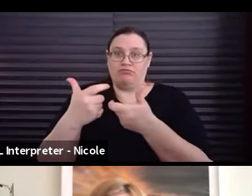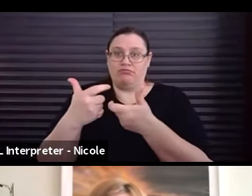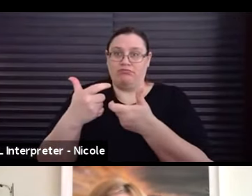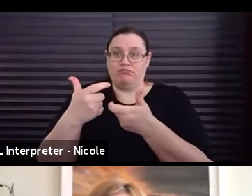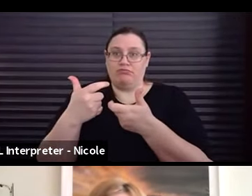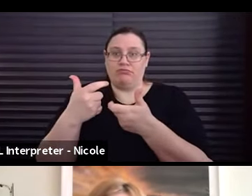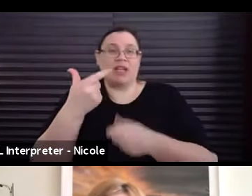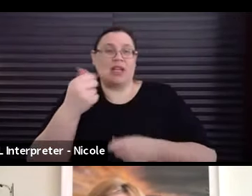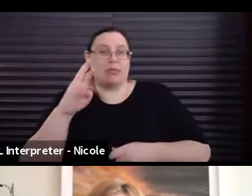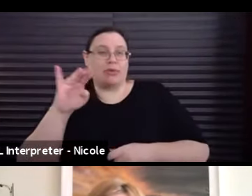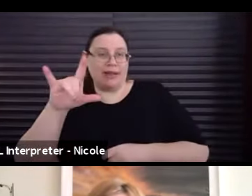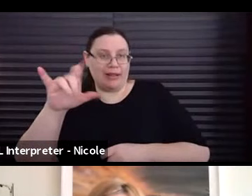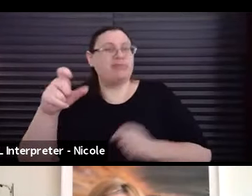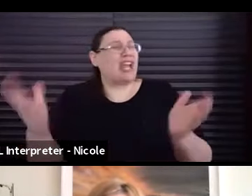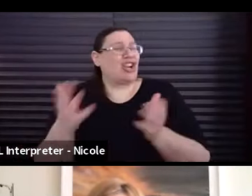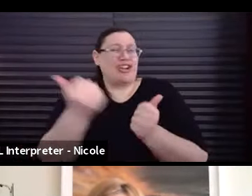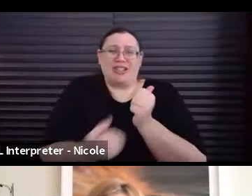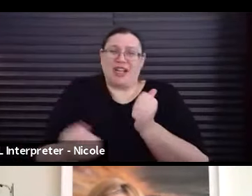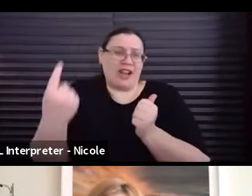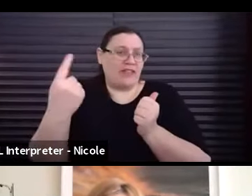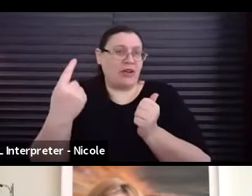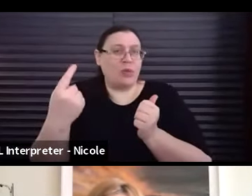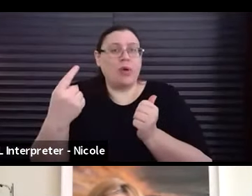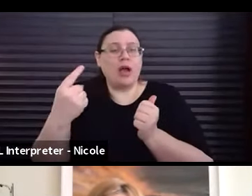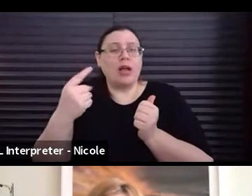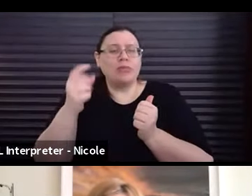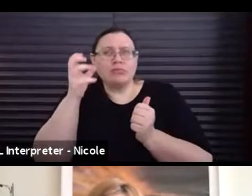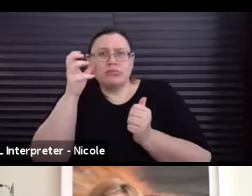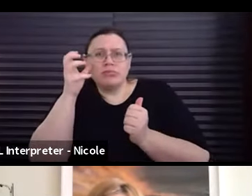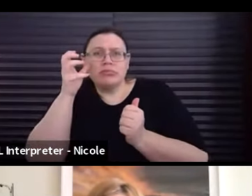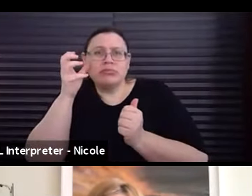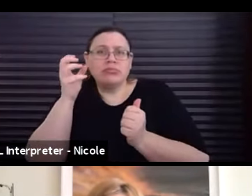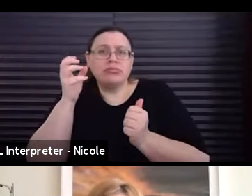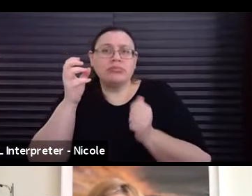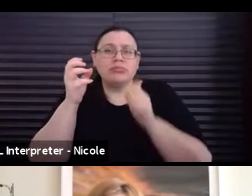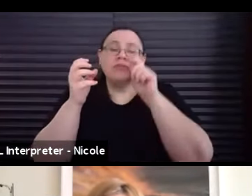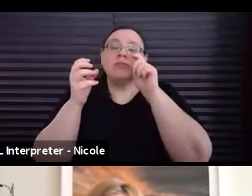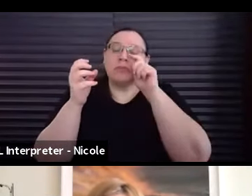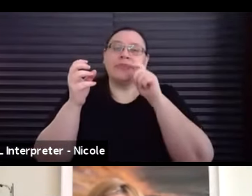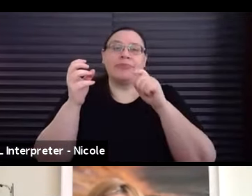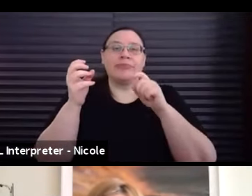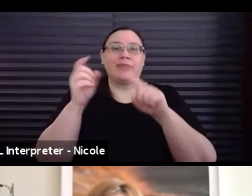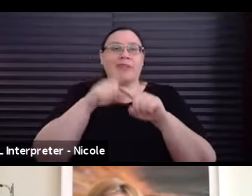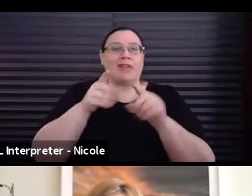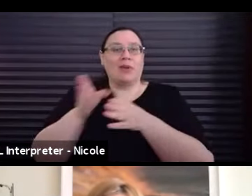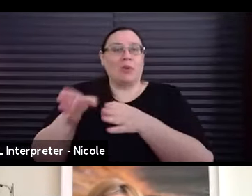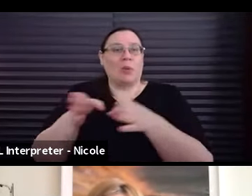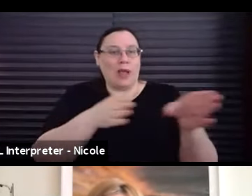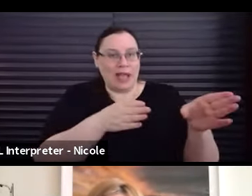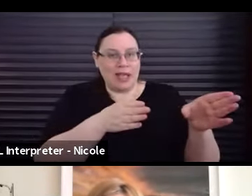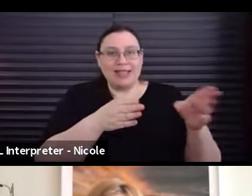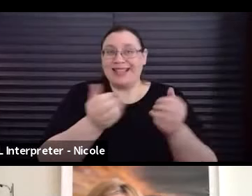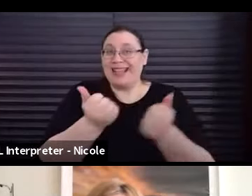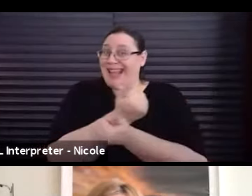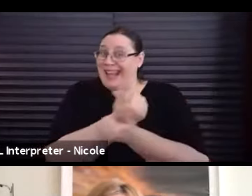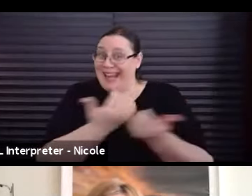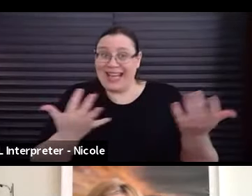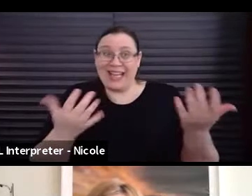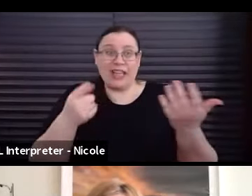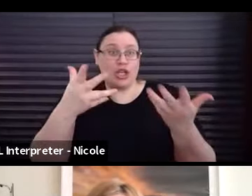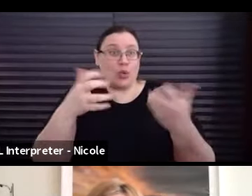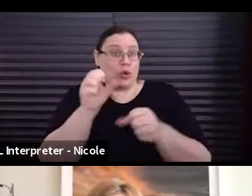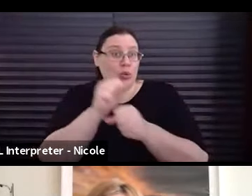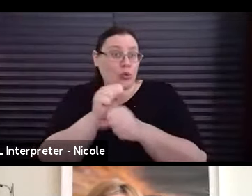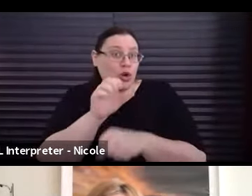No, I would just urge everybody when you're hearing this is coming in different, uh, you know, hearing it different ways, anything that you want to be able to work